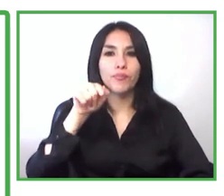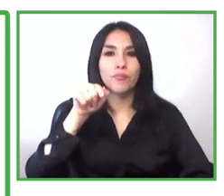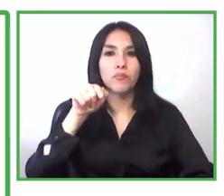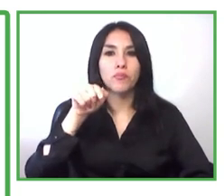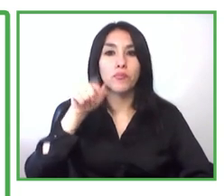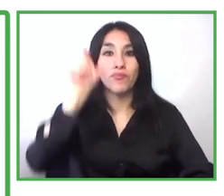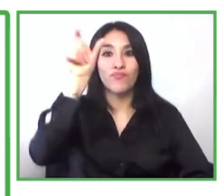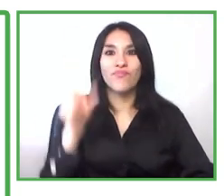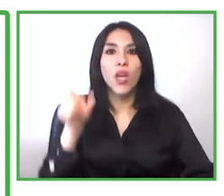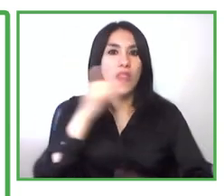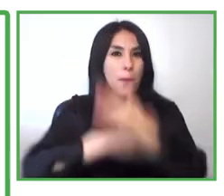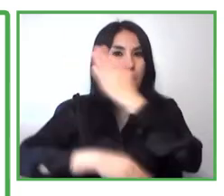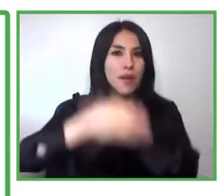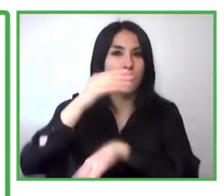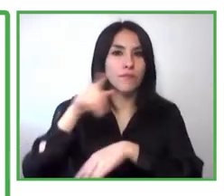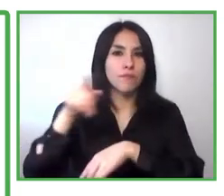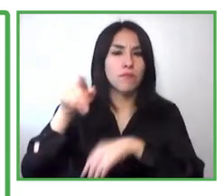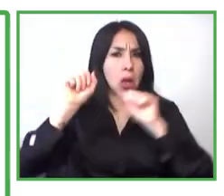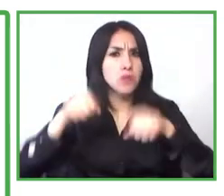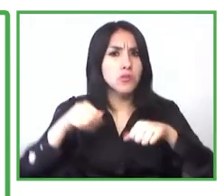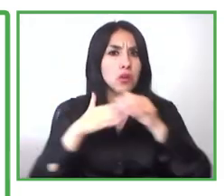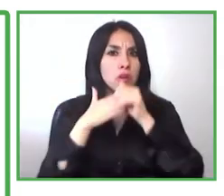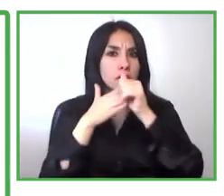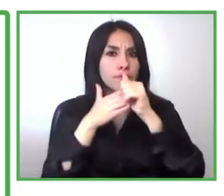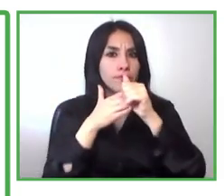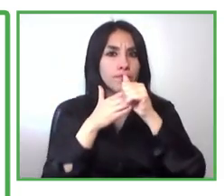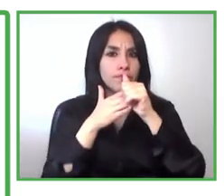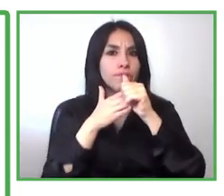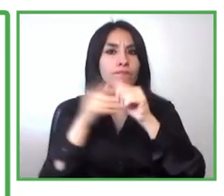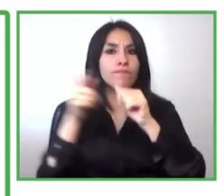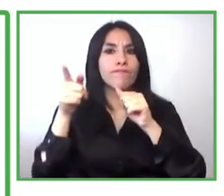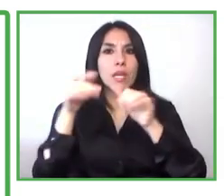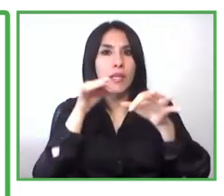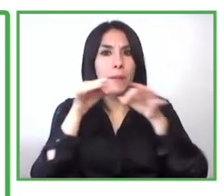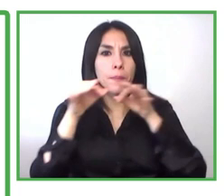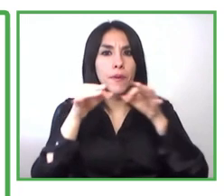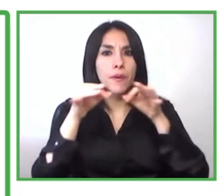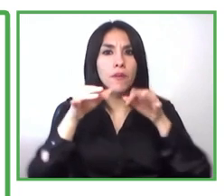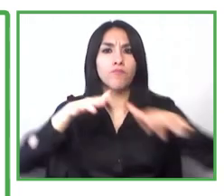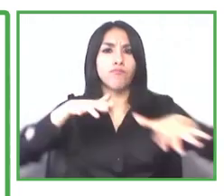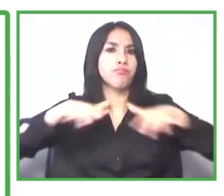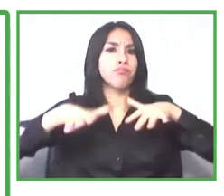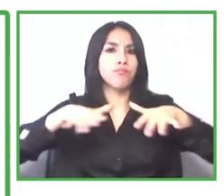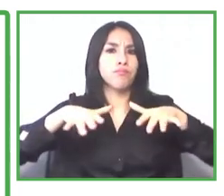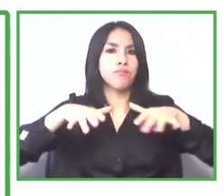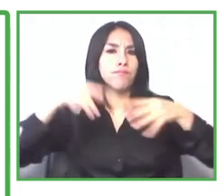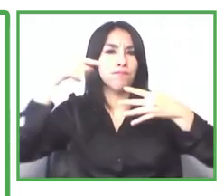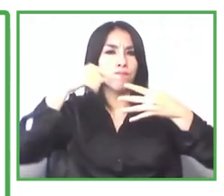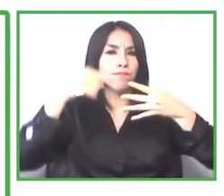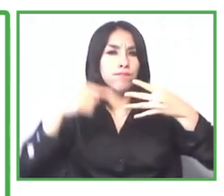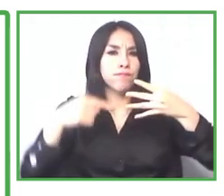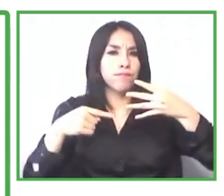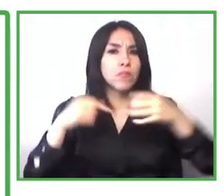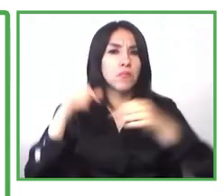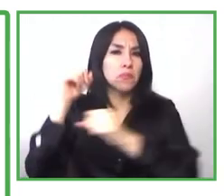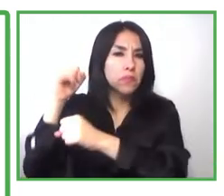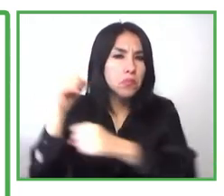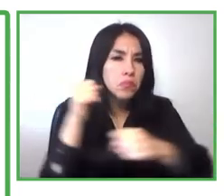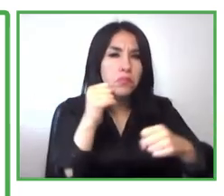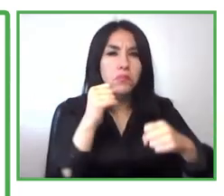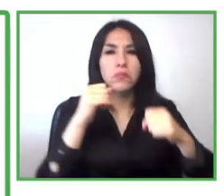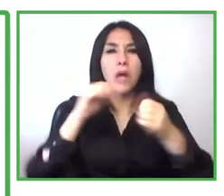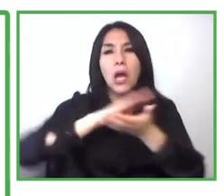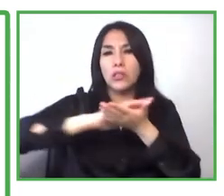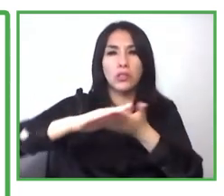woman with disability that is dedicated with the selling of cleaning products for homes and for companies